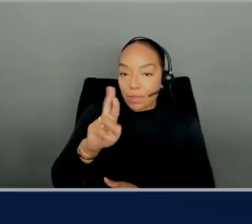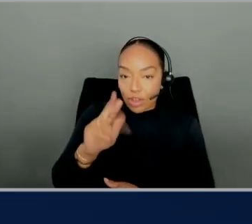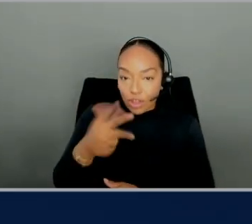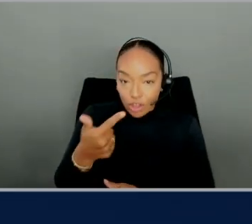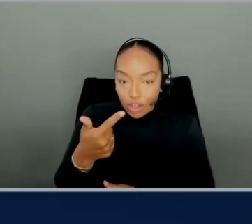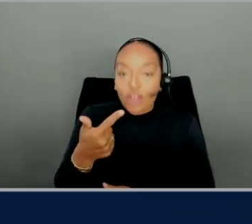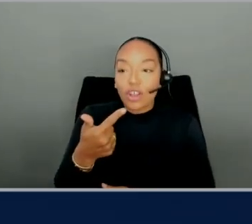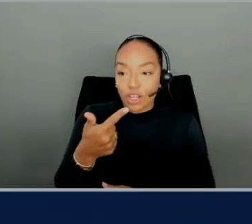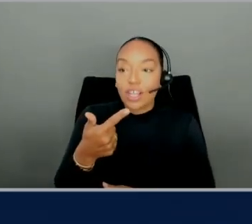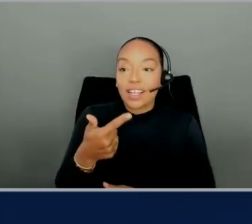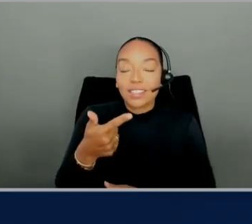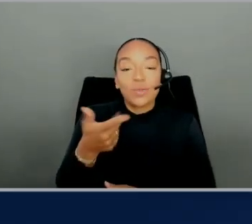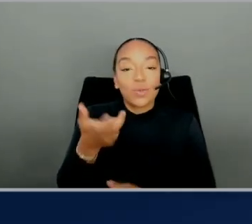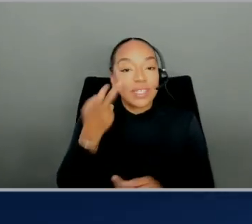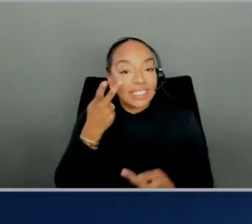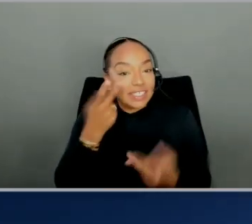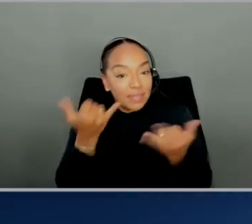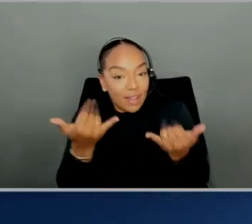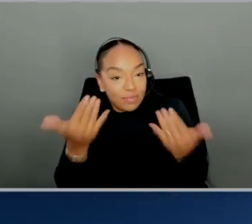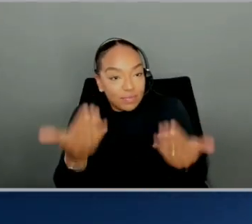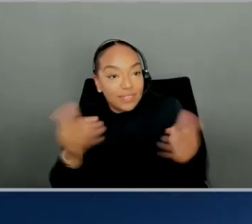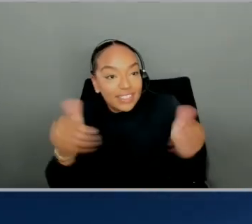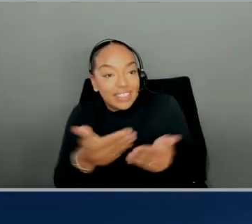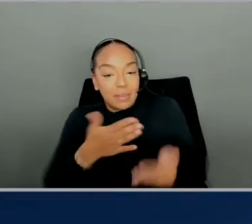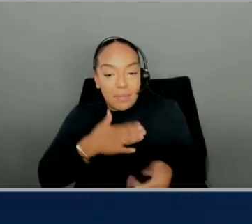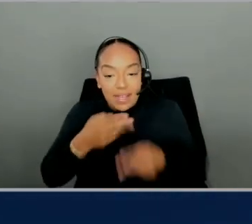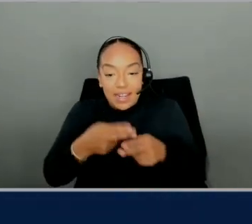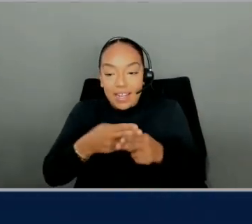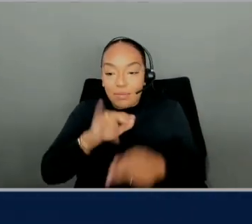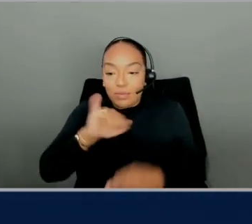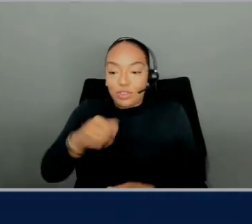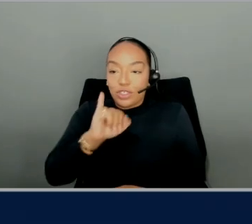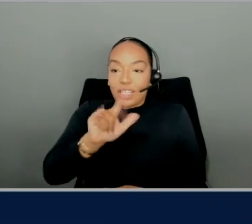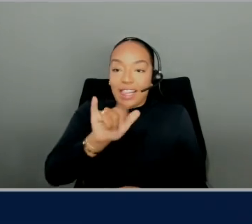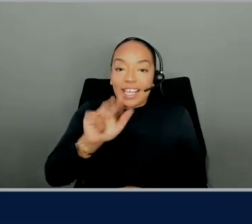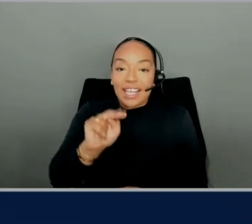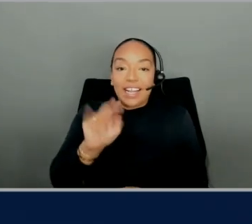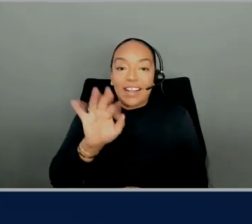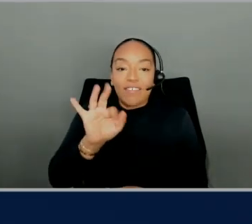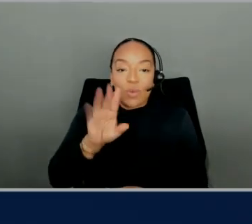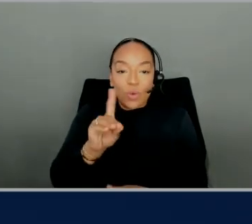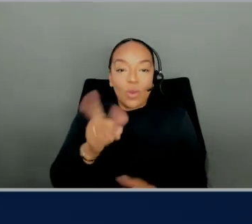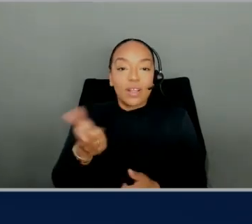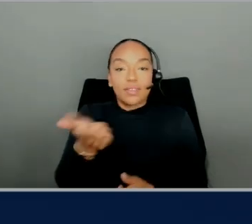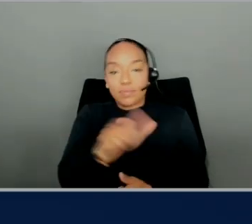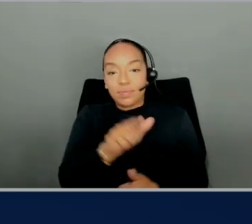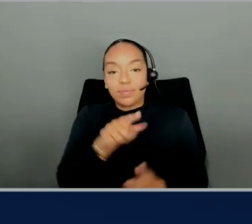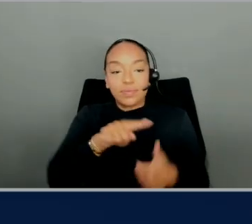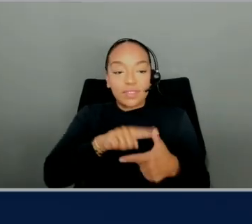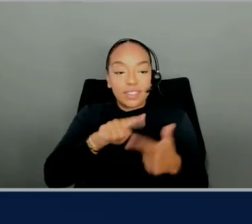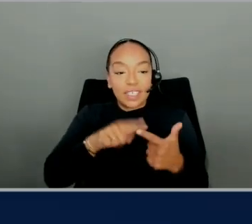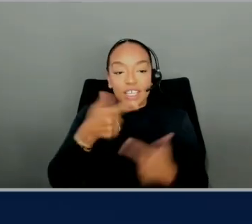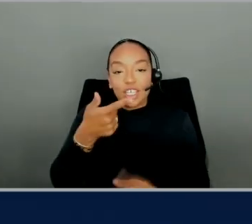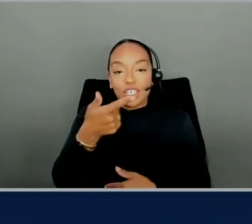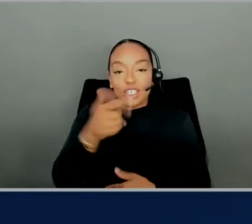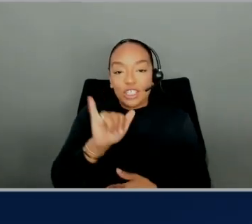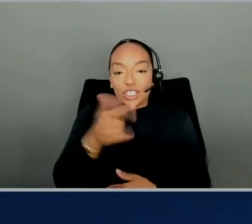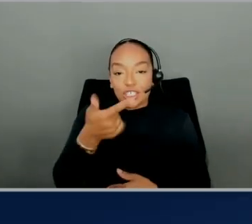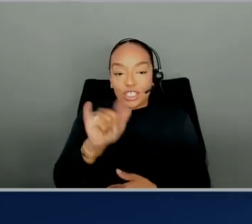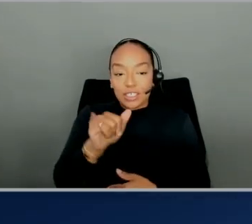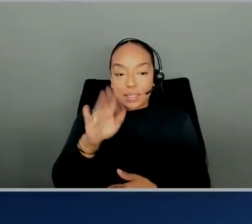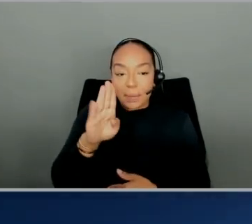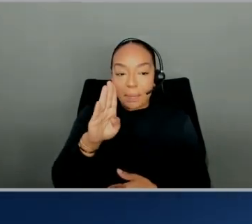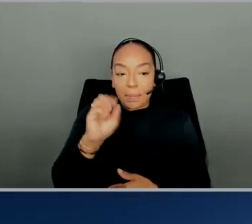So let's do some intros. My name is Jillian Ford, Solutions Architect. Hey, everyone. My name is Gigi Berenger. I'm a PM here at AWS,